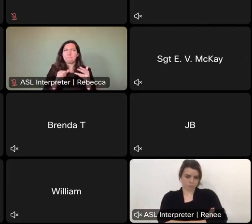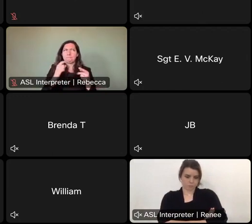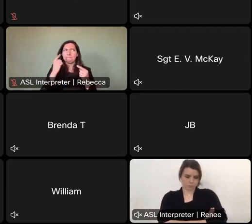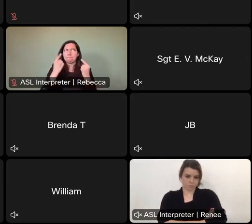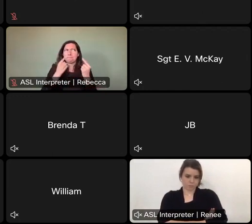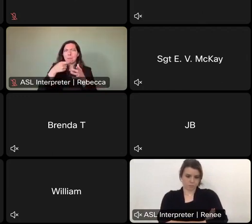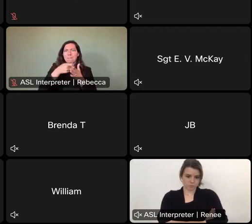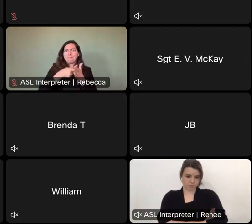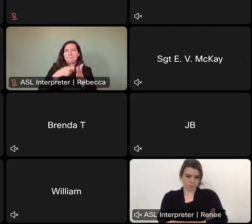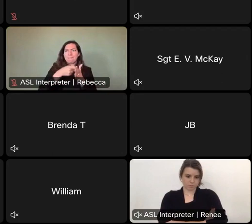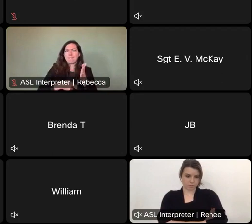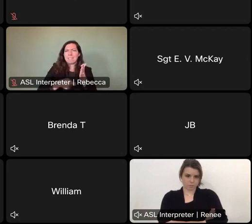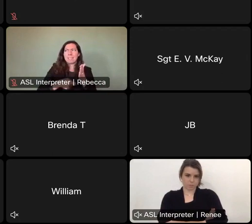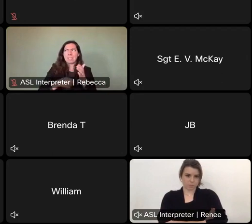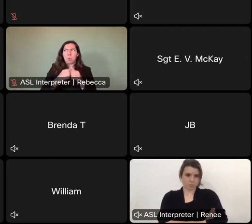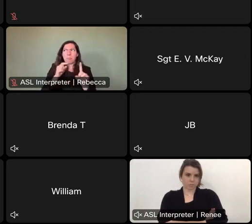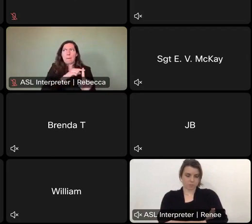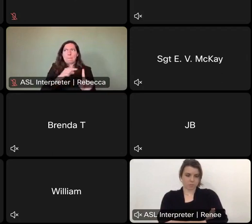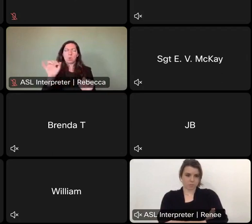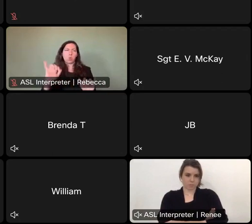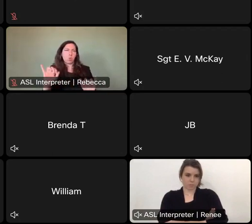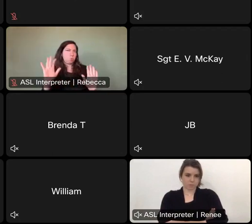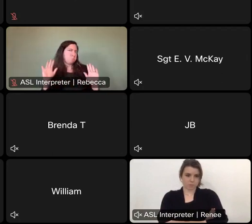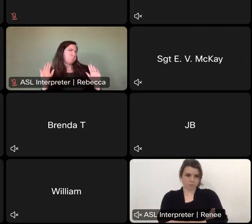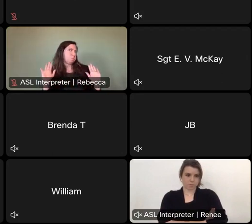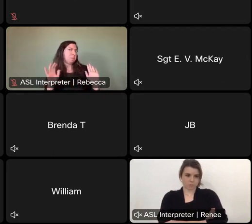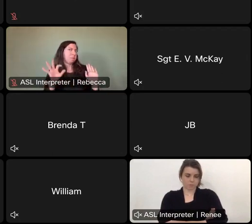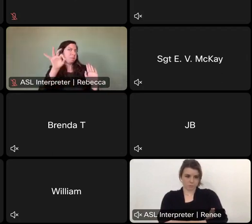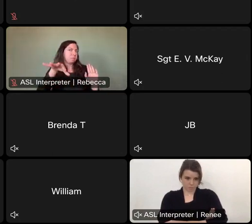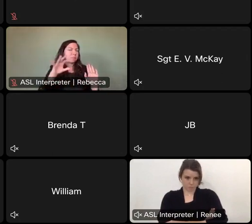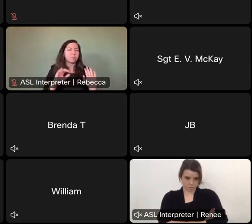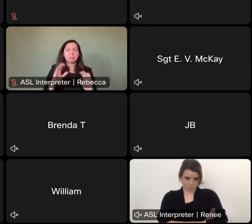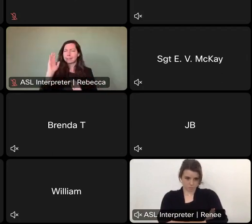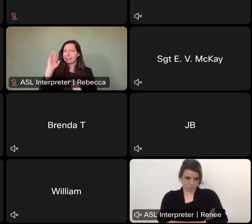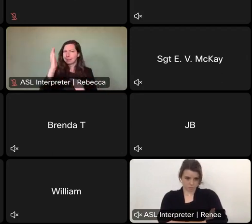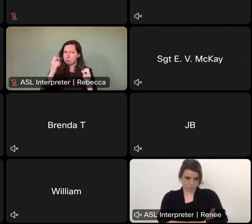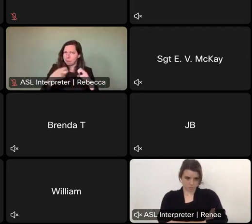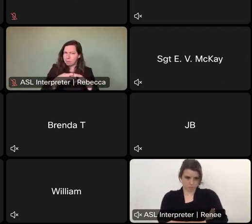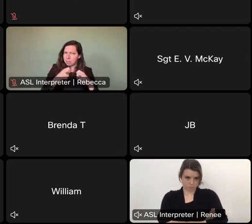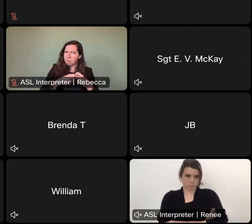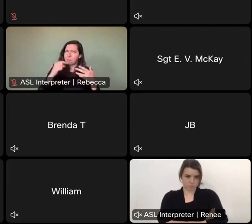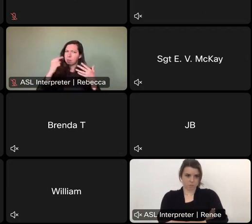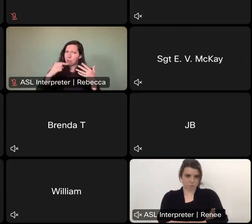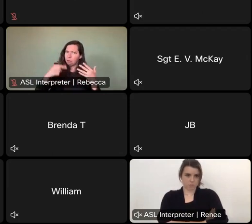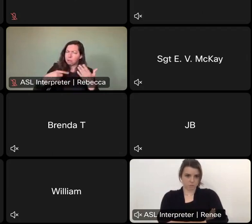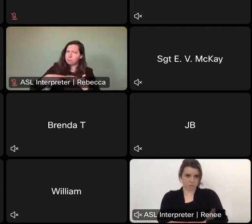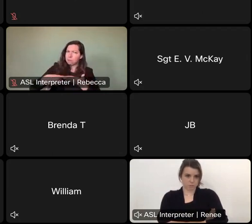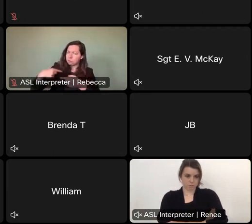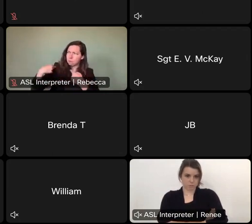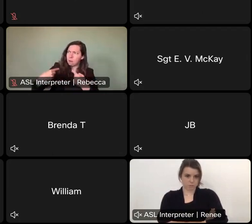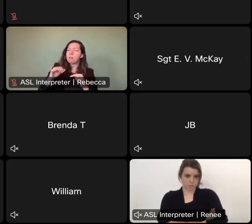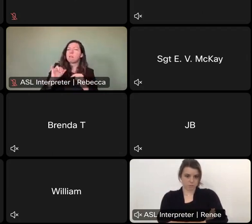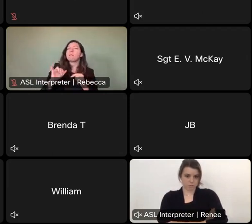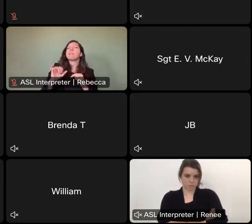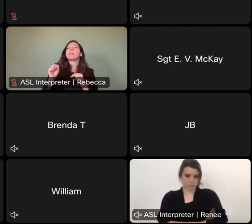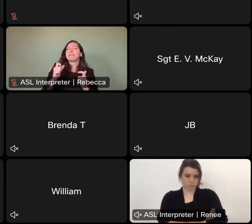issue and the revenue issue also, it seems like a lot of the problems that you guys are talking about are specific to